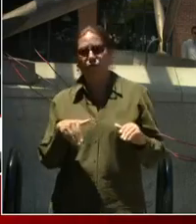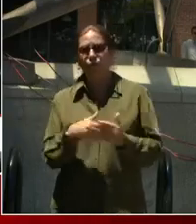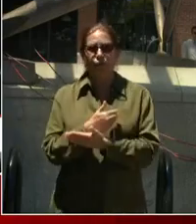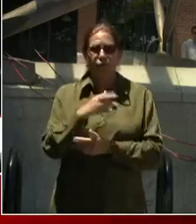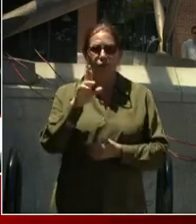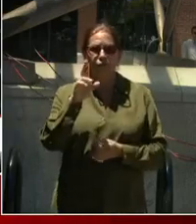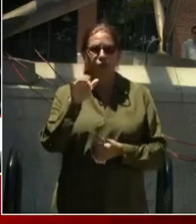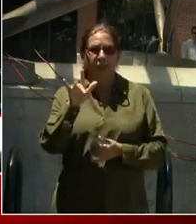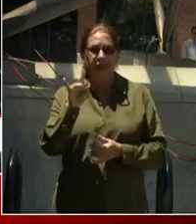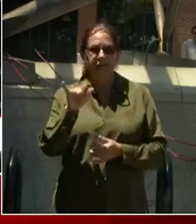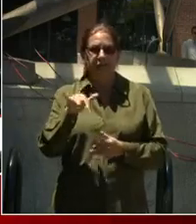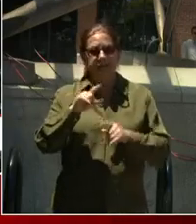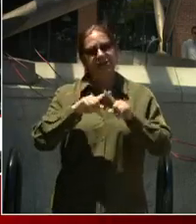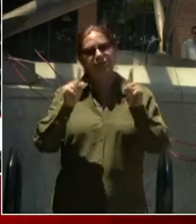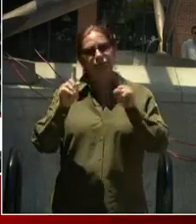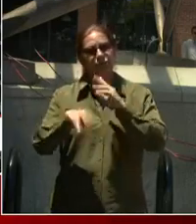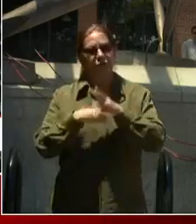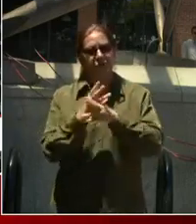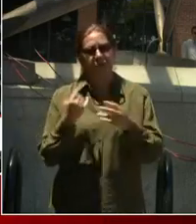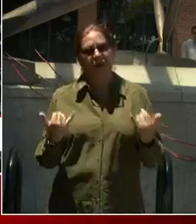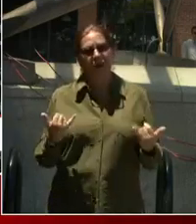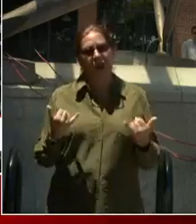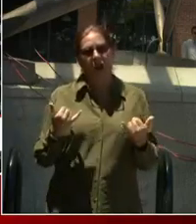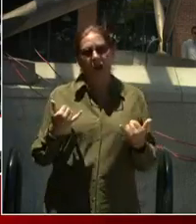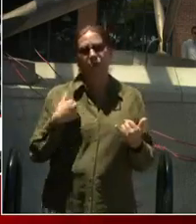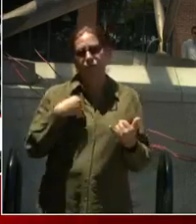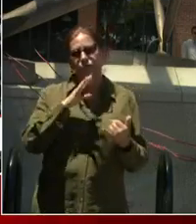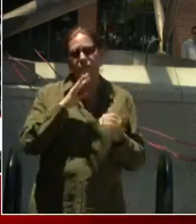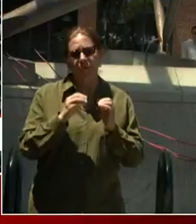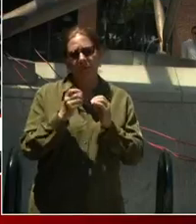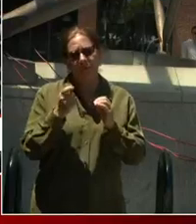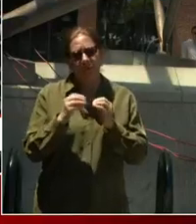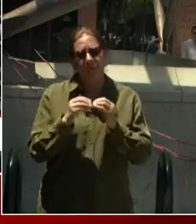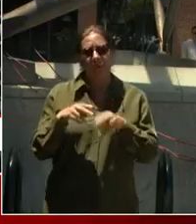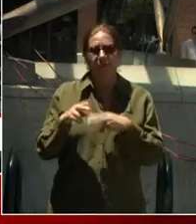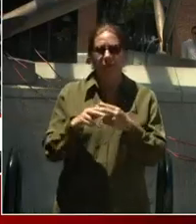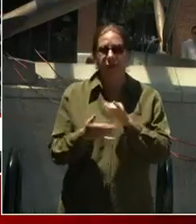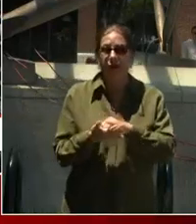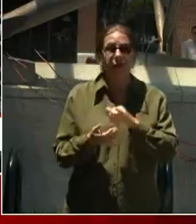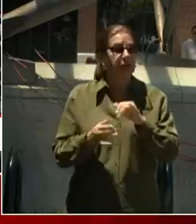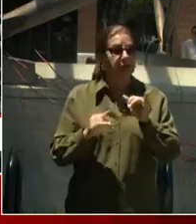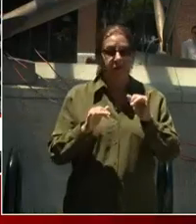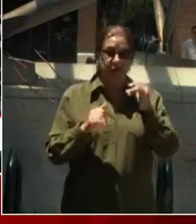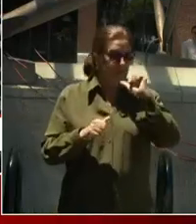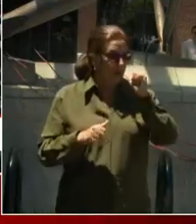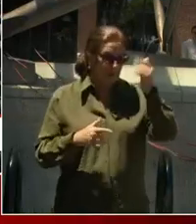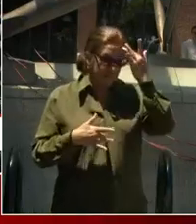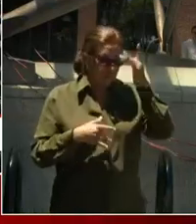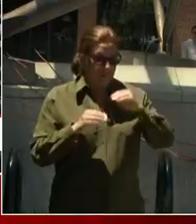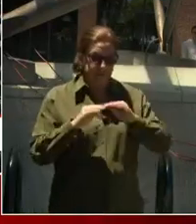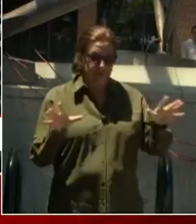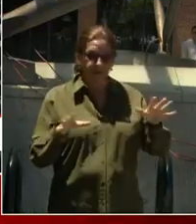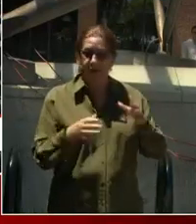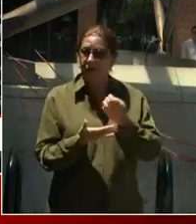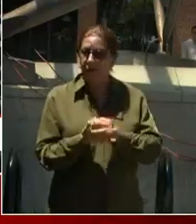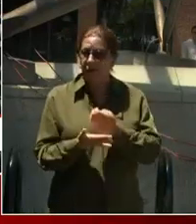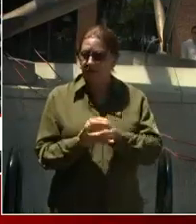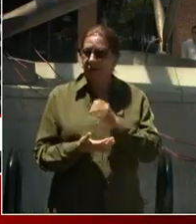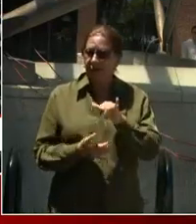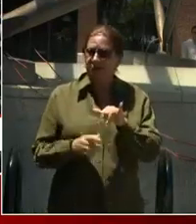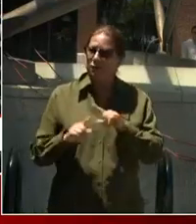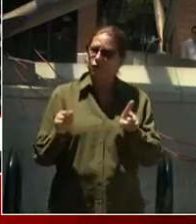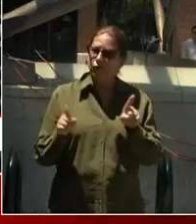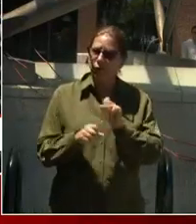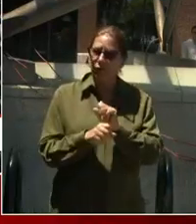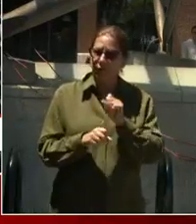little bit more about that reality. What I know is in a non-pandemic economy that restaurant workers in D.C.